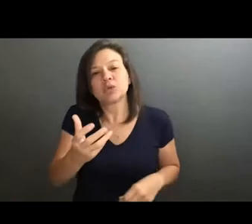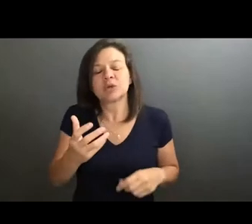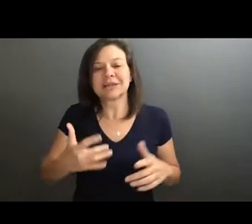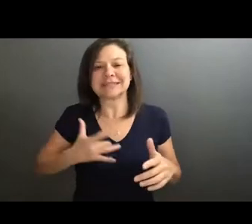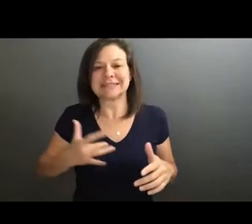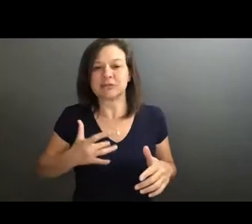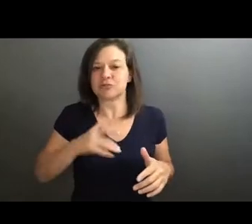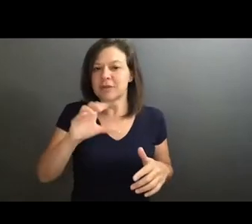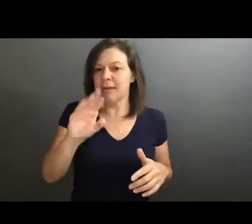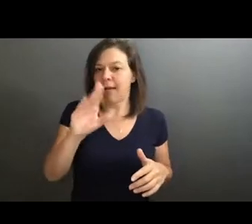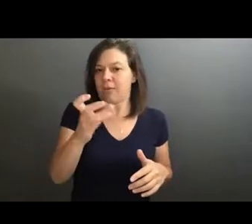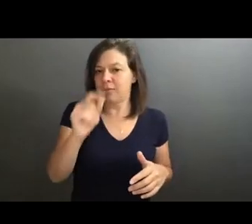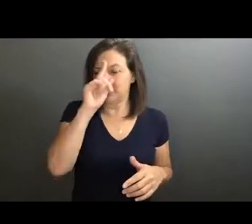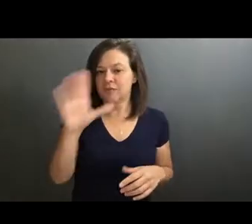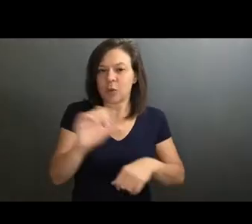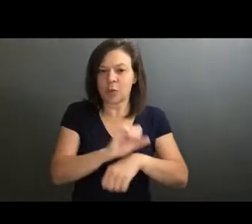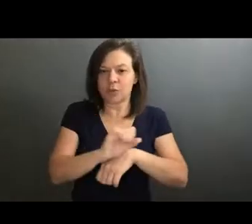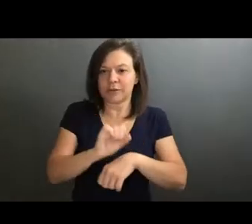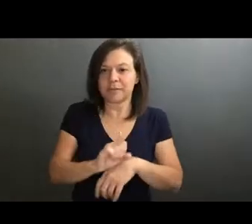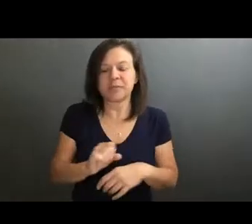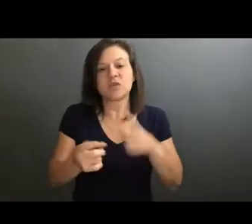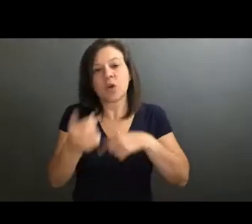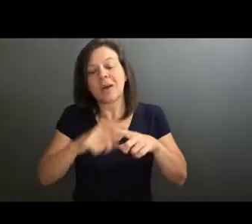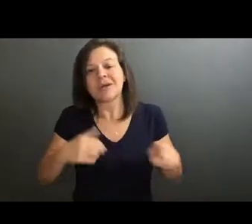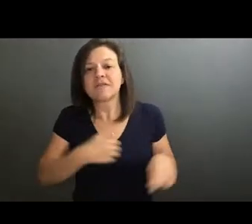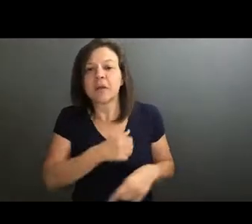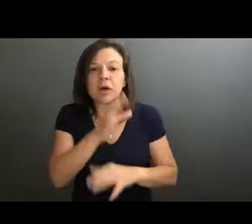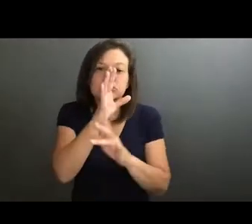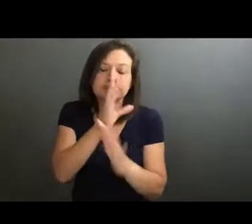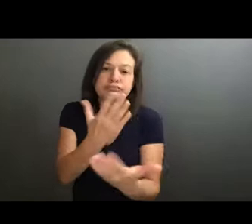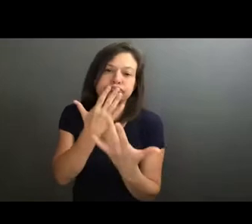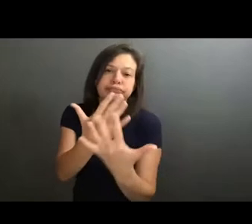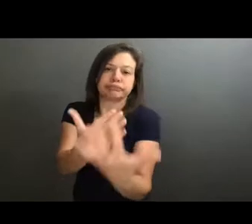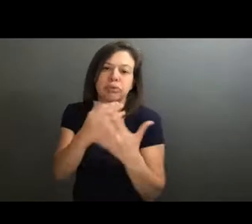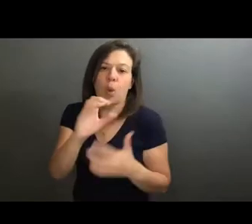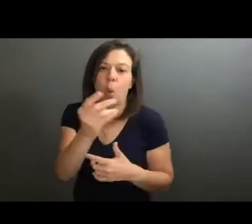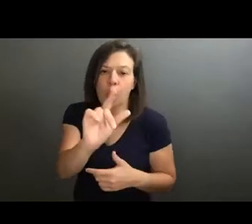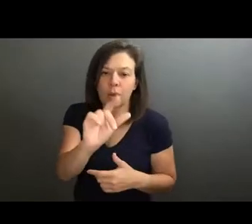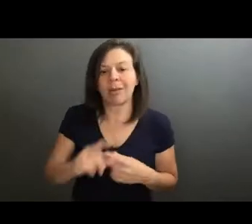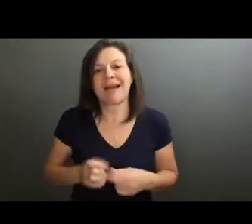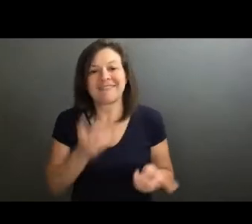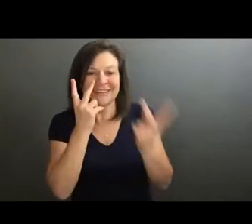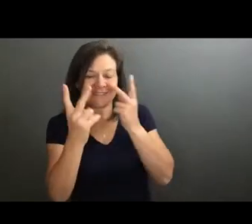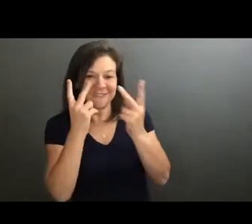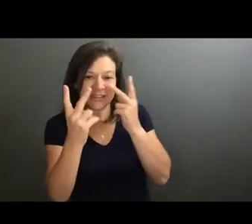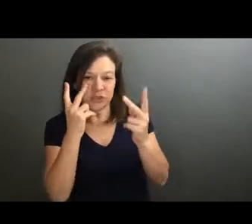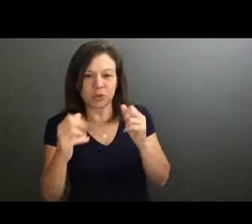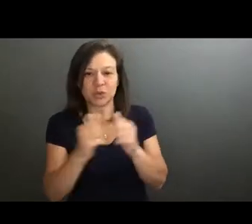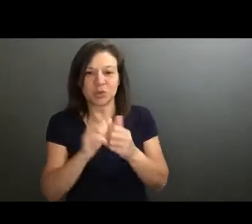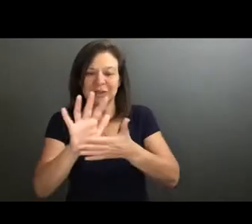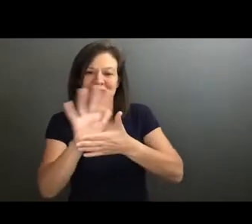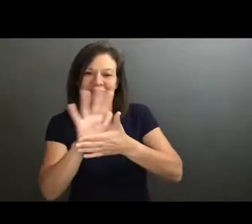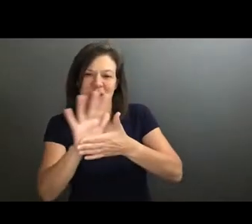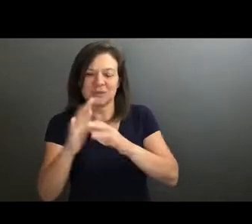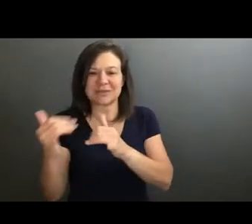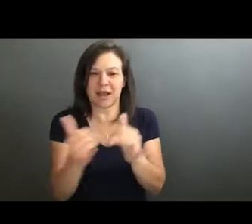of the work, at least for myself. So coming from a more oral output with my music, also having that visual output with kind of videos I